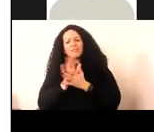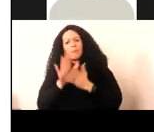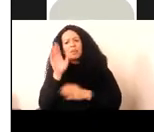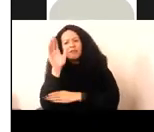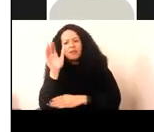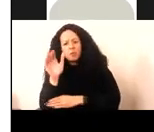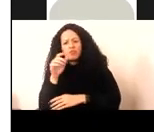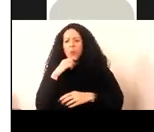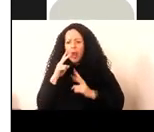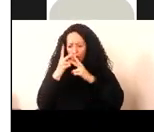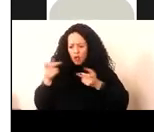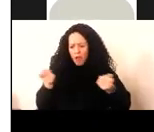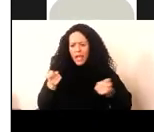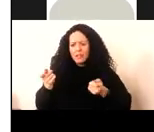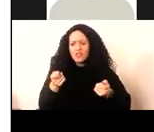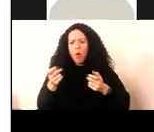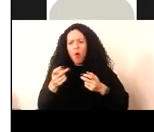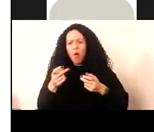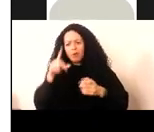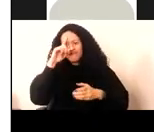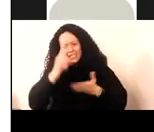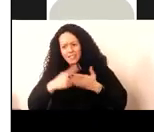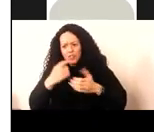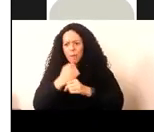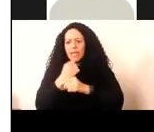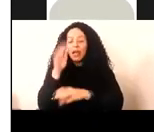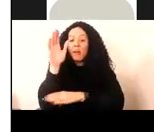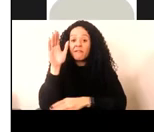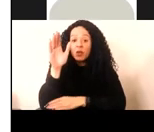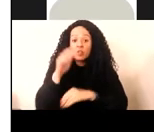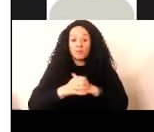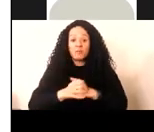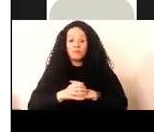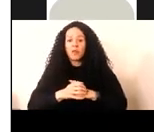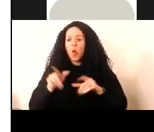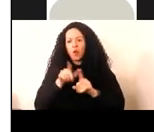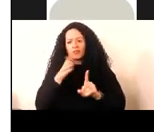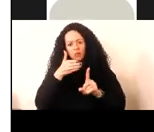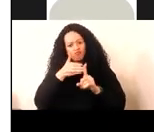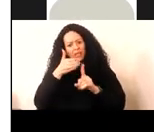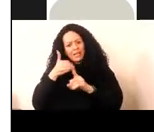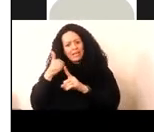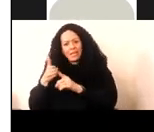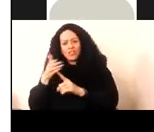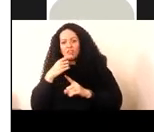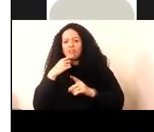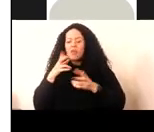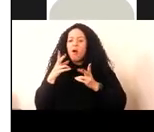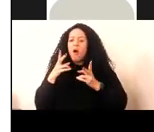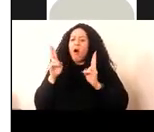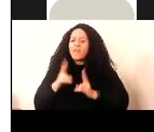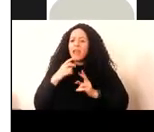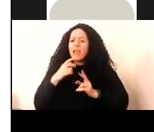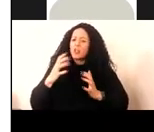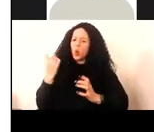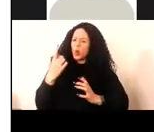bringing them into the collection. Recognition of the less defined forms of authorship and intent for complex objects. And the